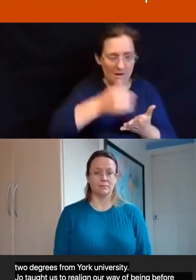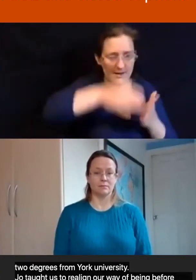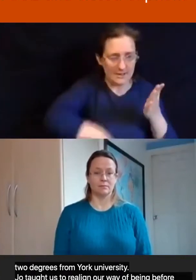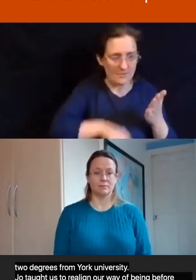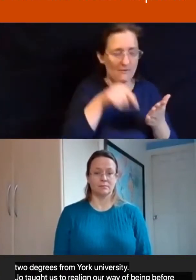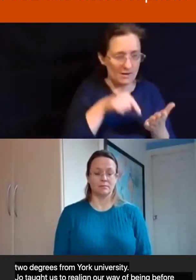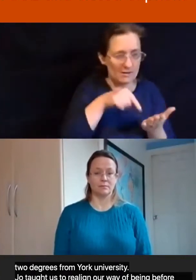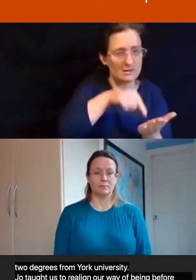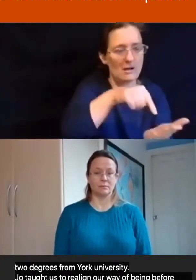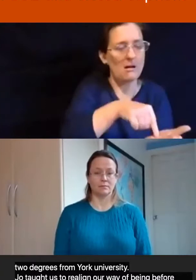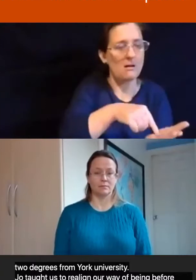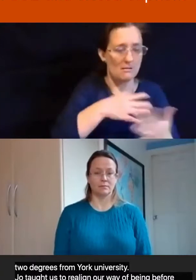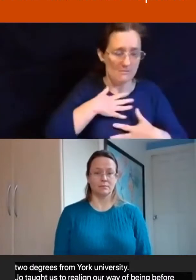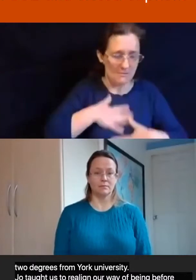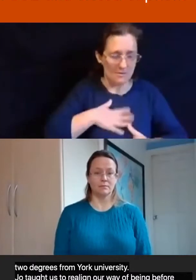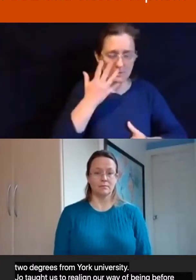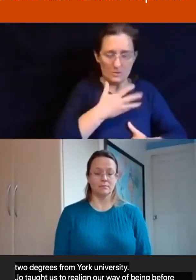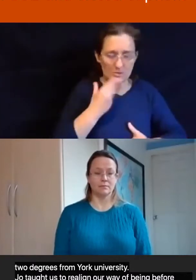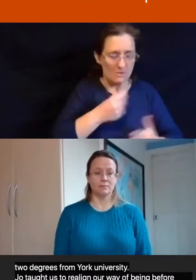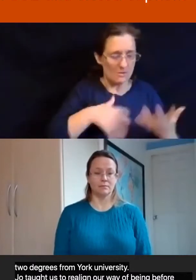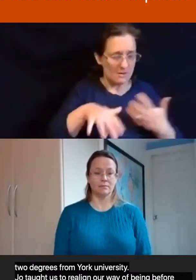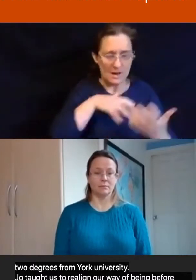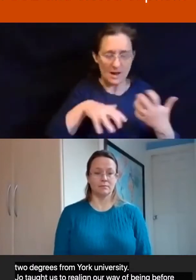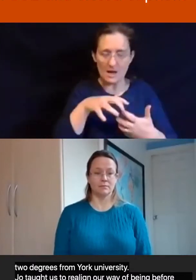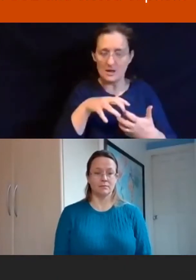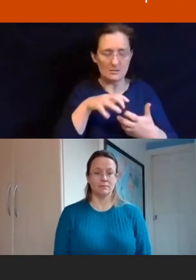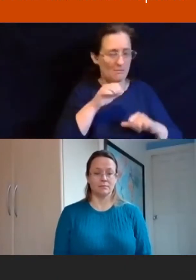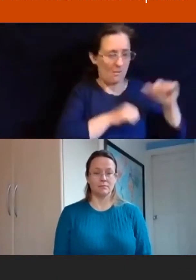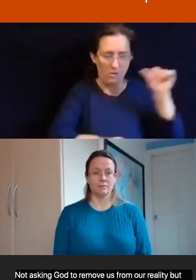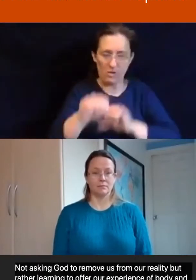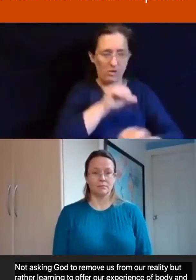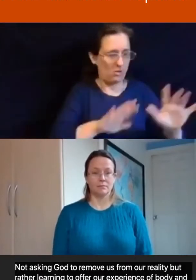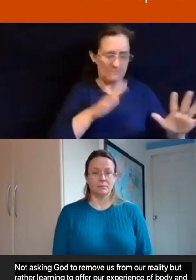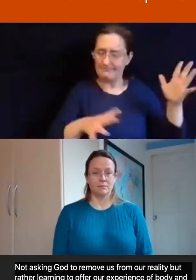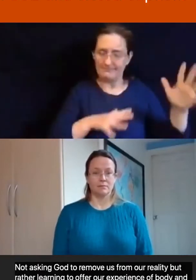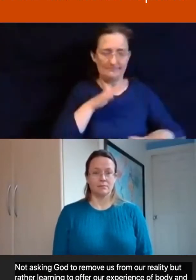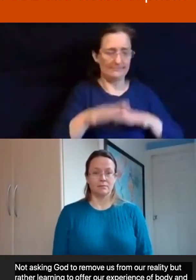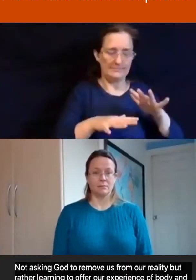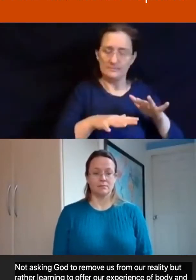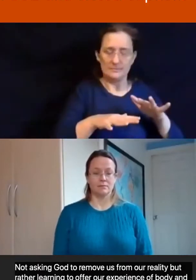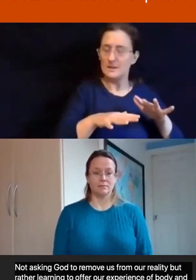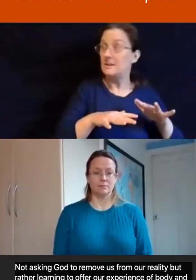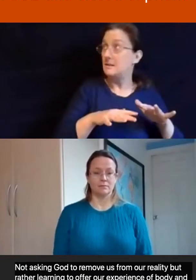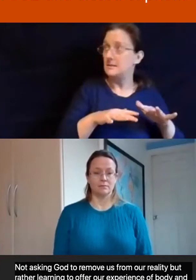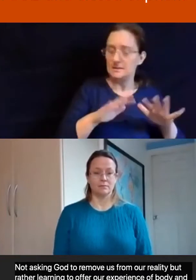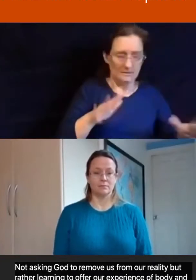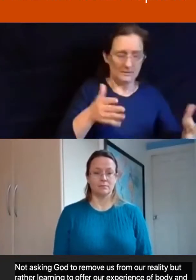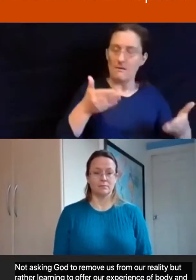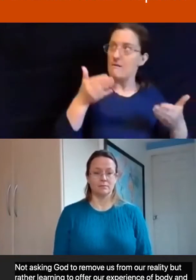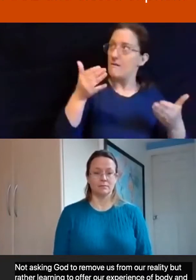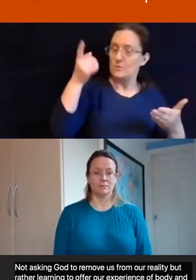of body and soul, of chaos and disorder, towards God. Jo